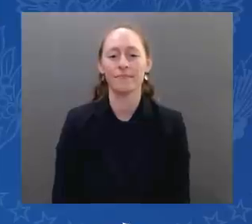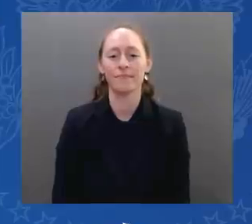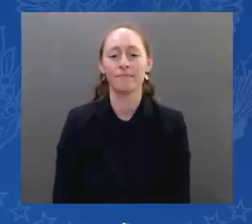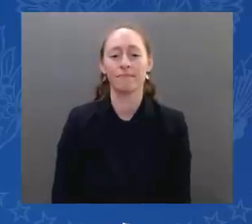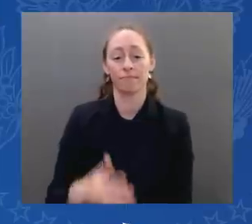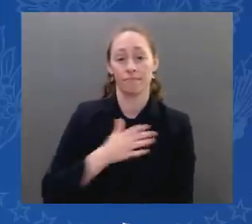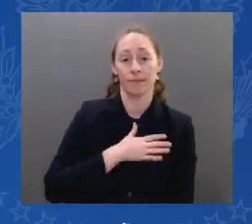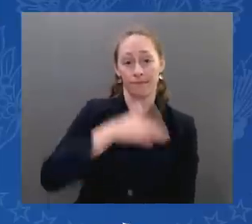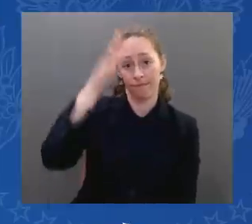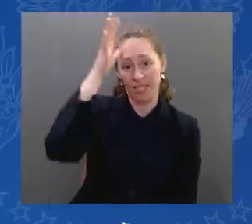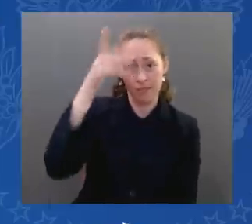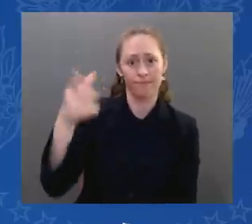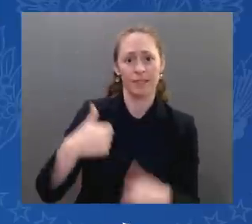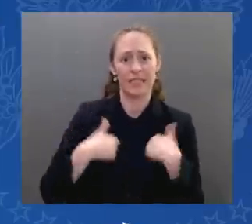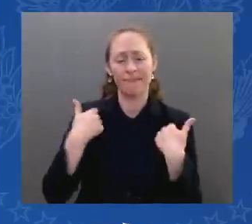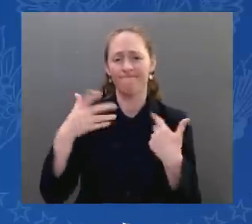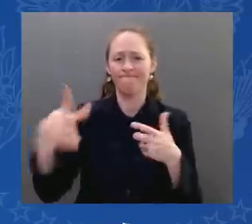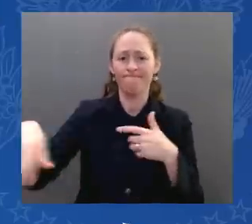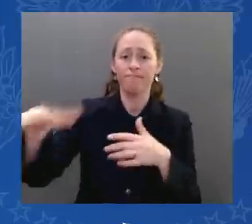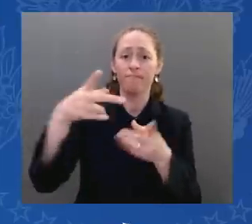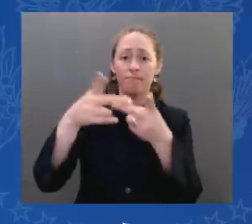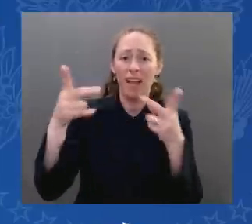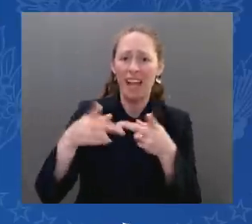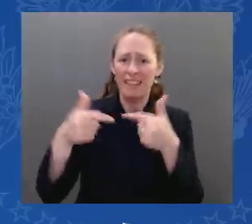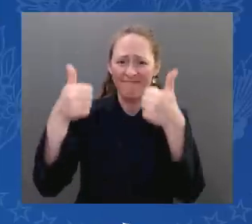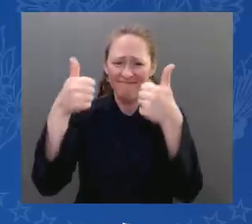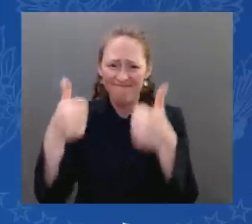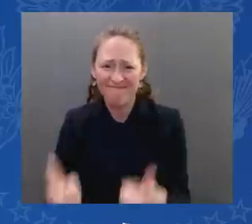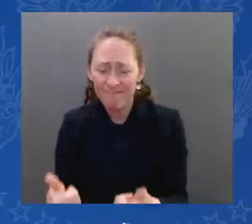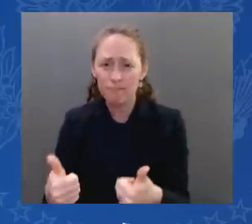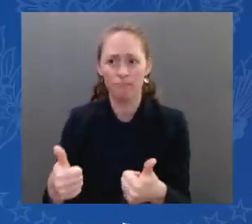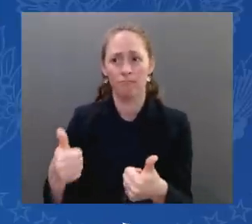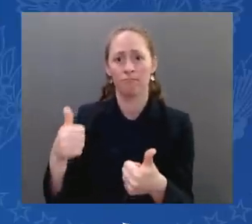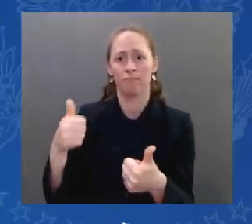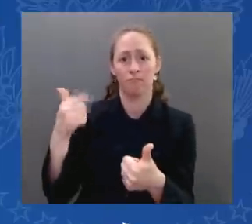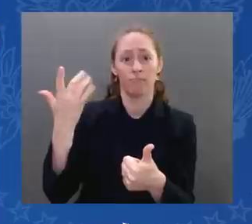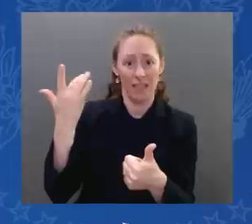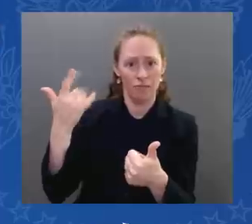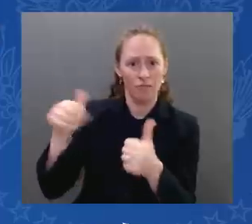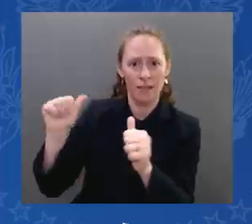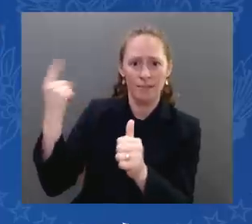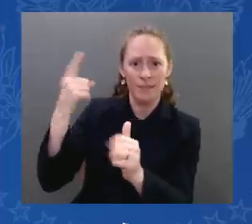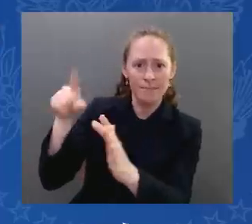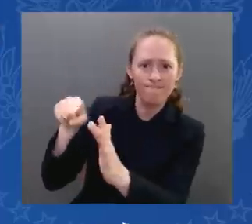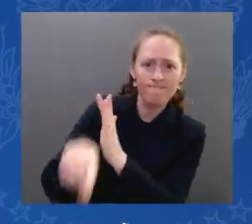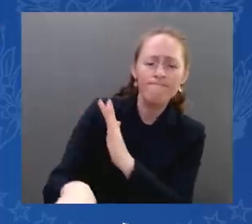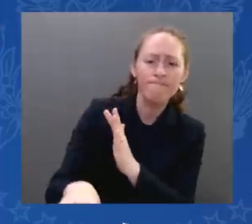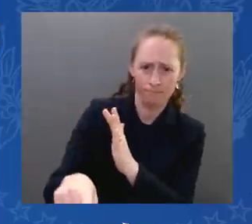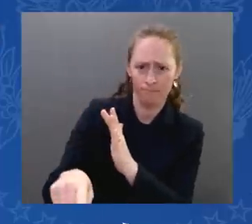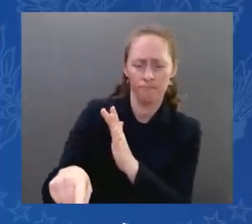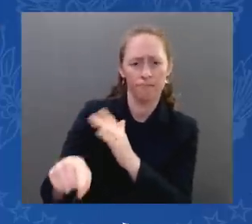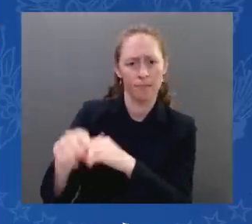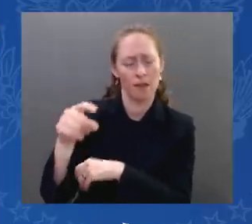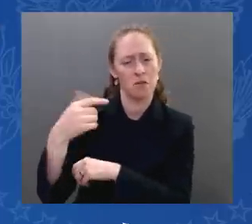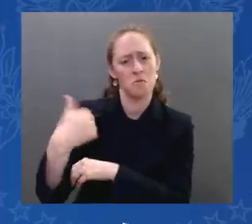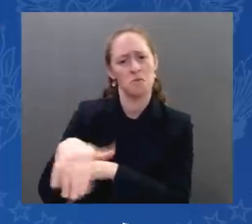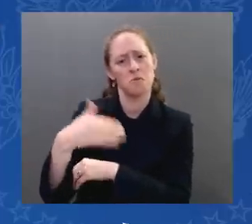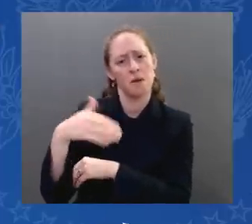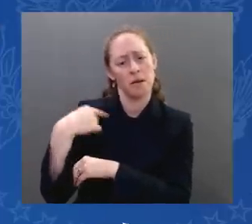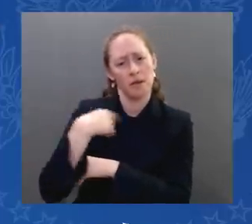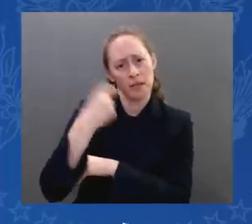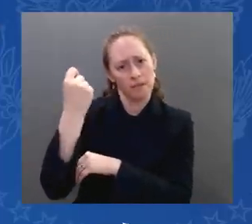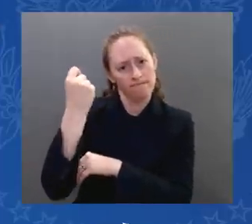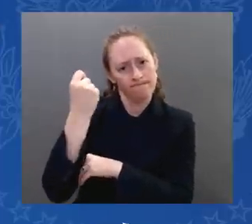itself. We learned a lesson, Mr. President. At all times, Israel must be